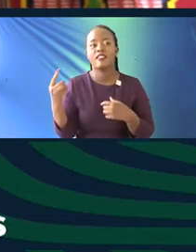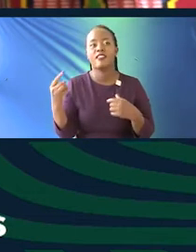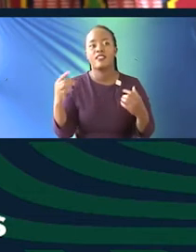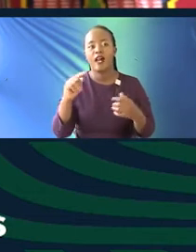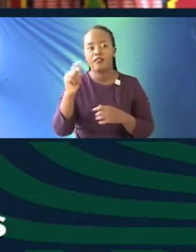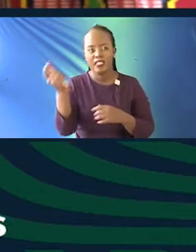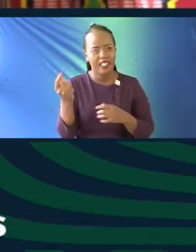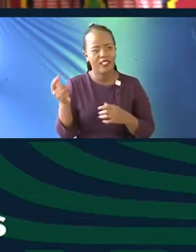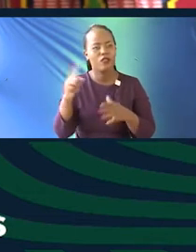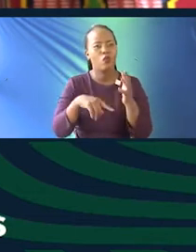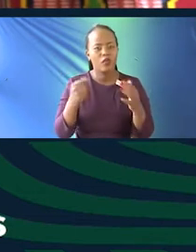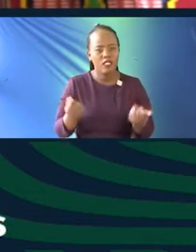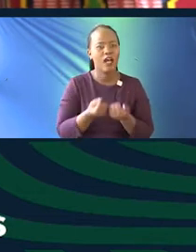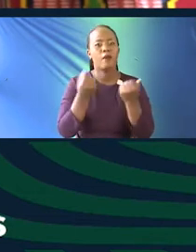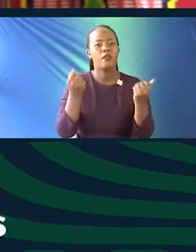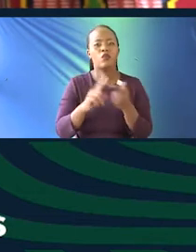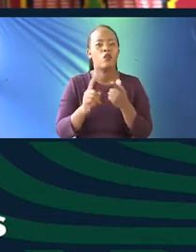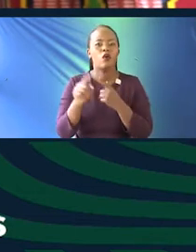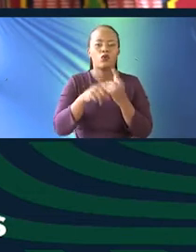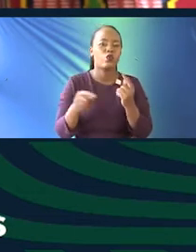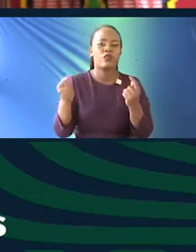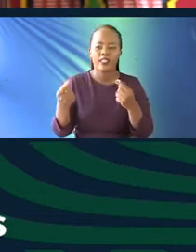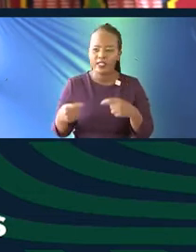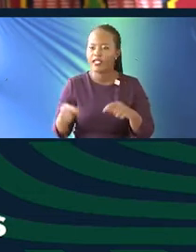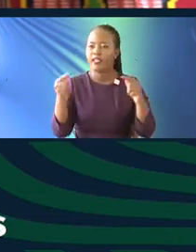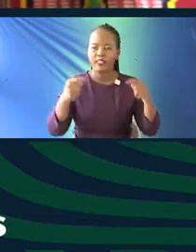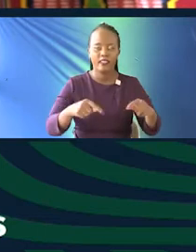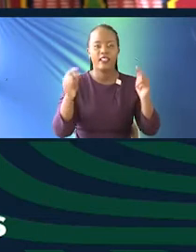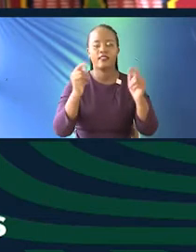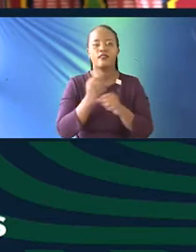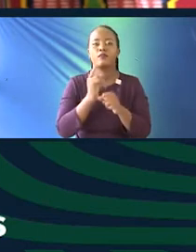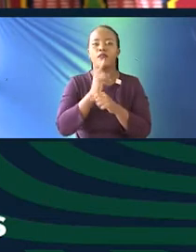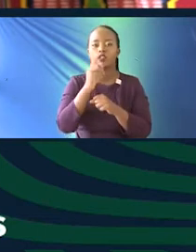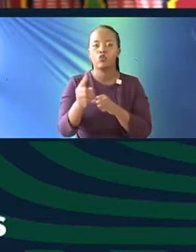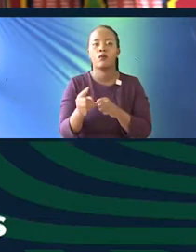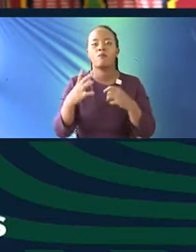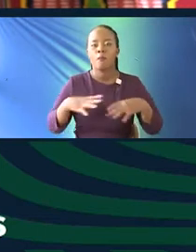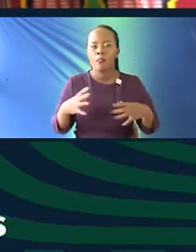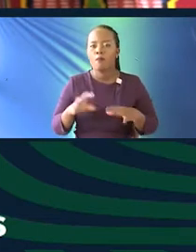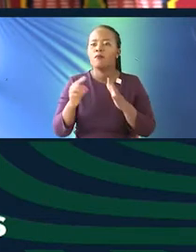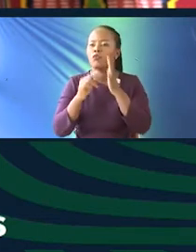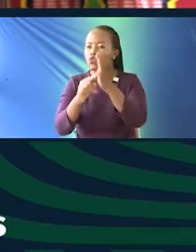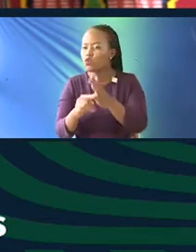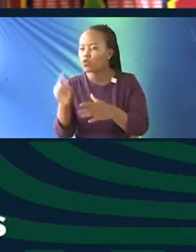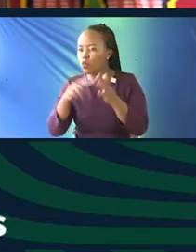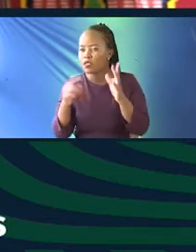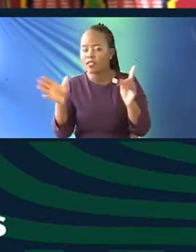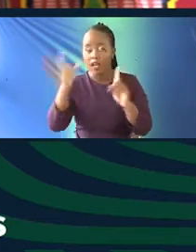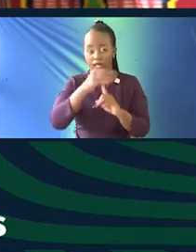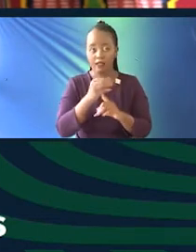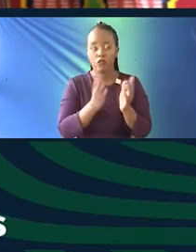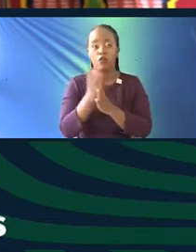What does that elicit in you? One of the ways we try to get our interns to really demystify what these archives are